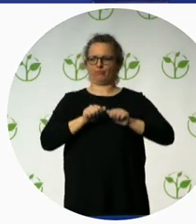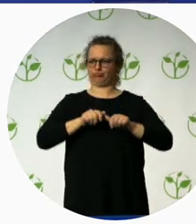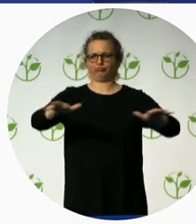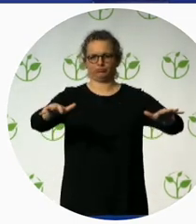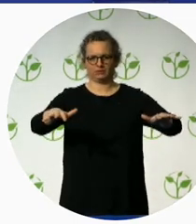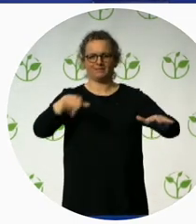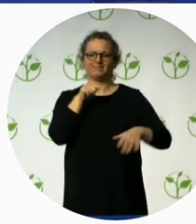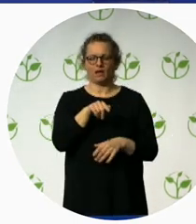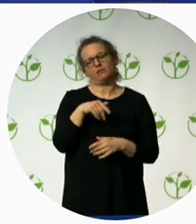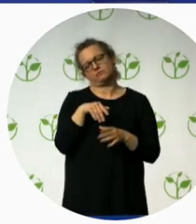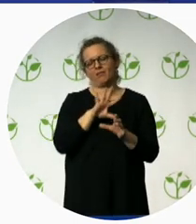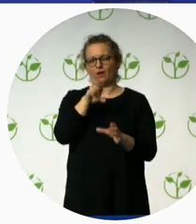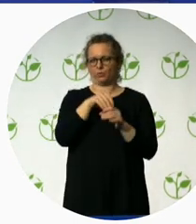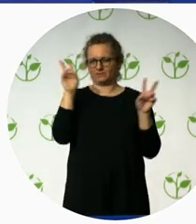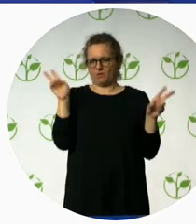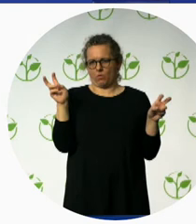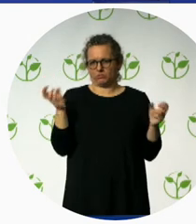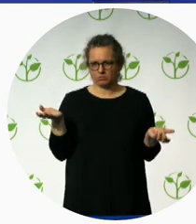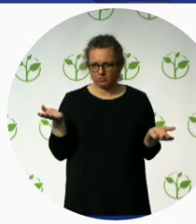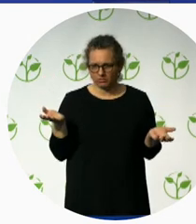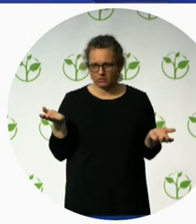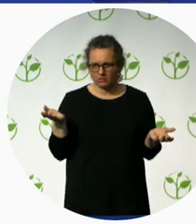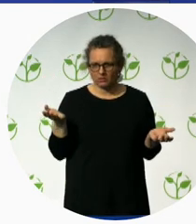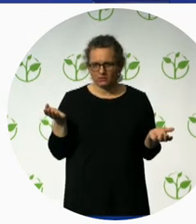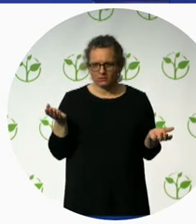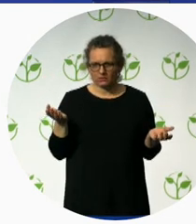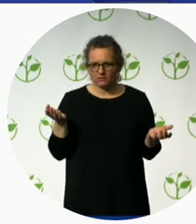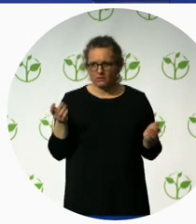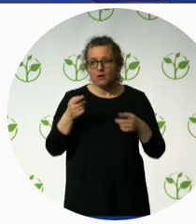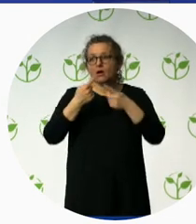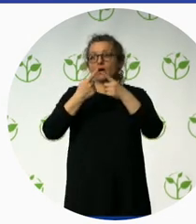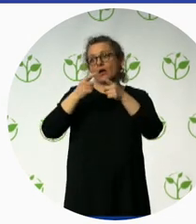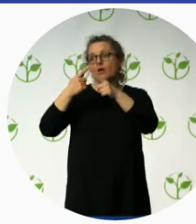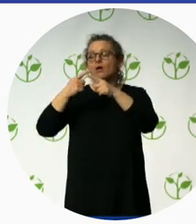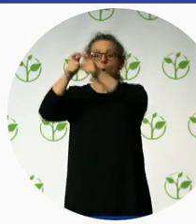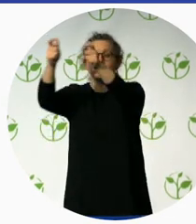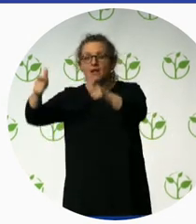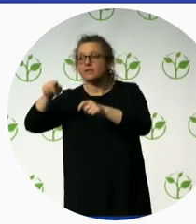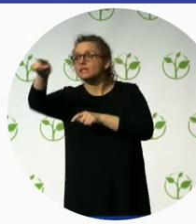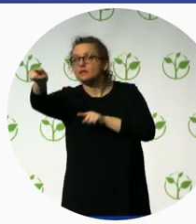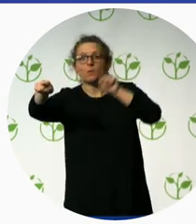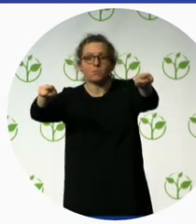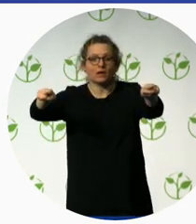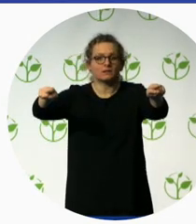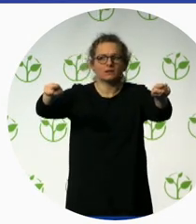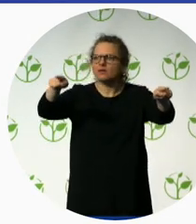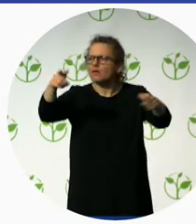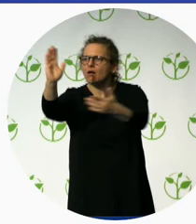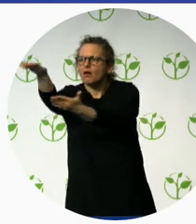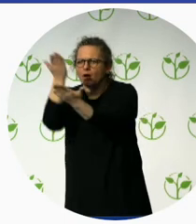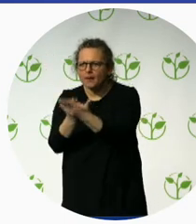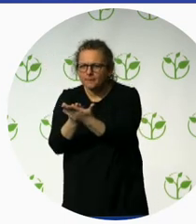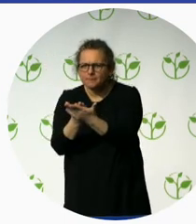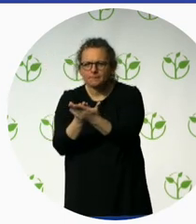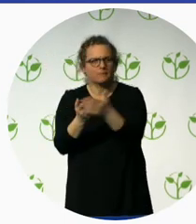is the other companies doing and airport, airlines, things like that, and what is the big difference? And I think the big difference between us and many